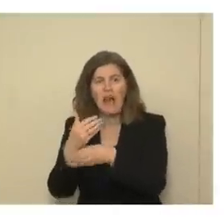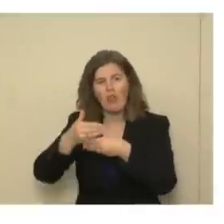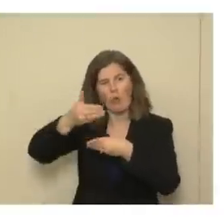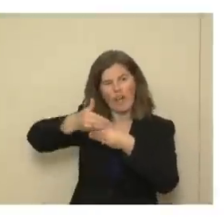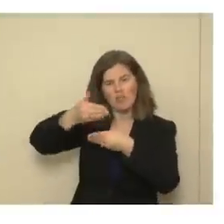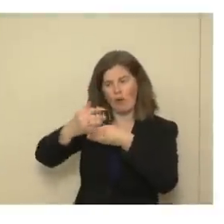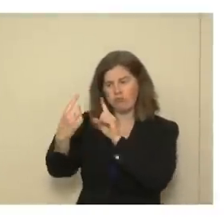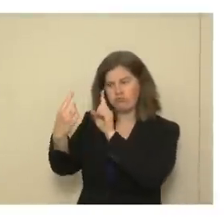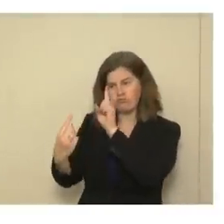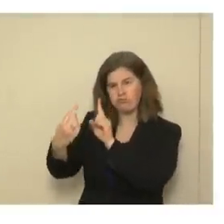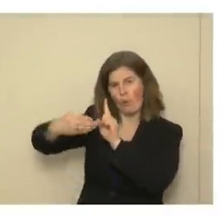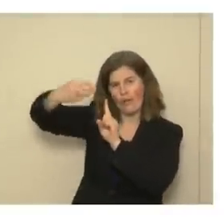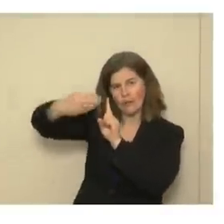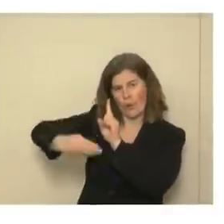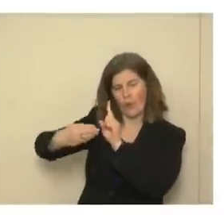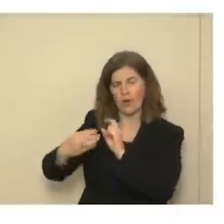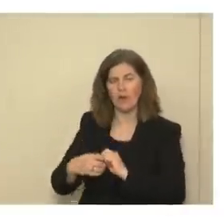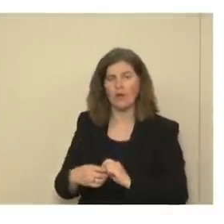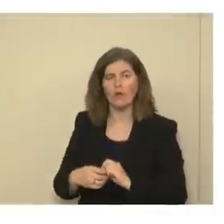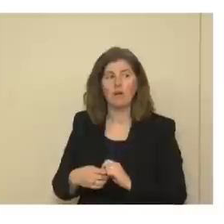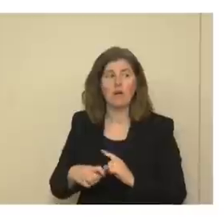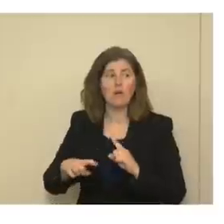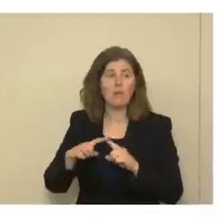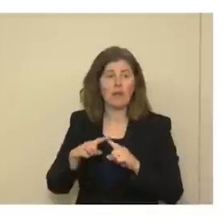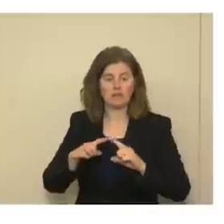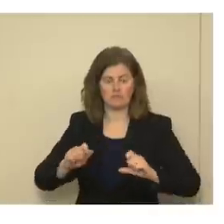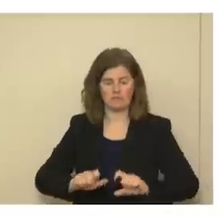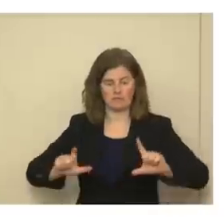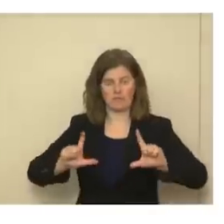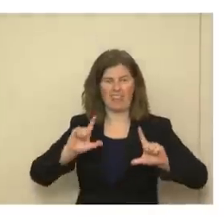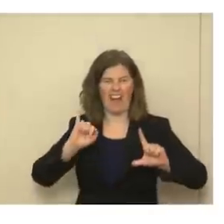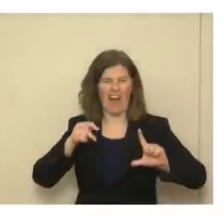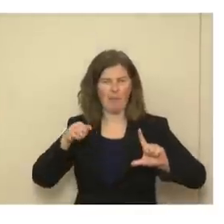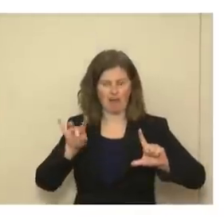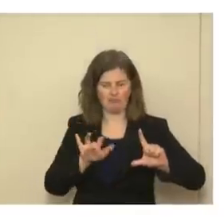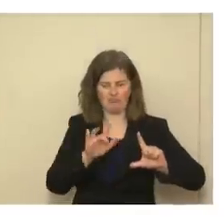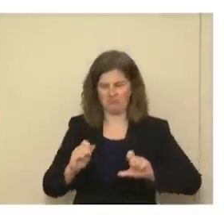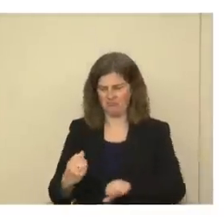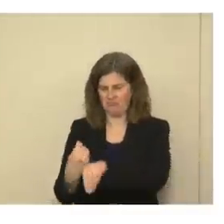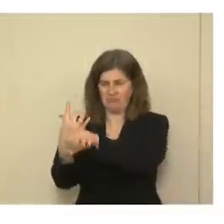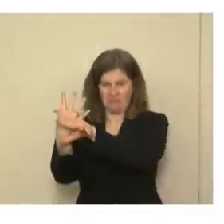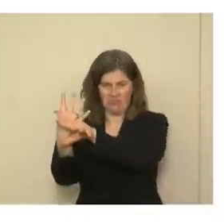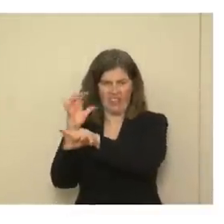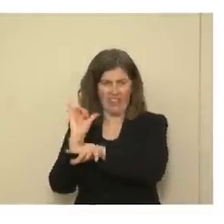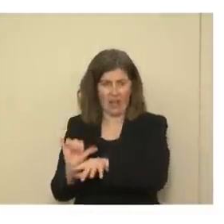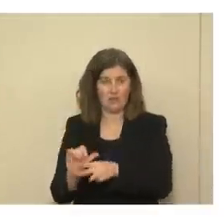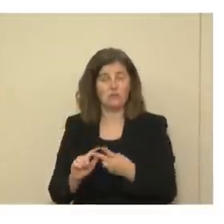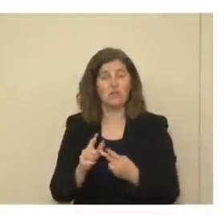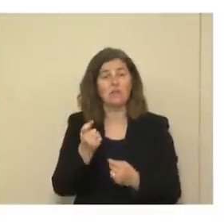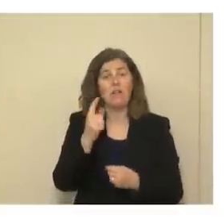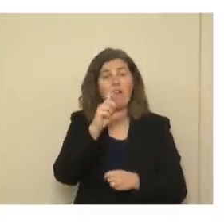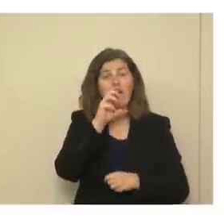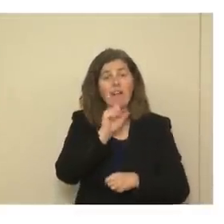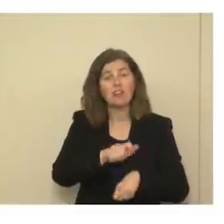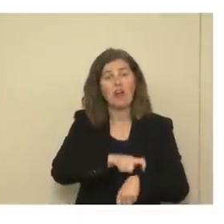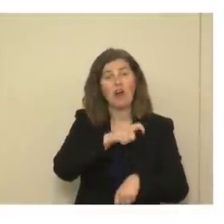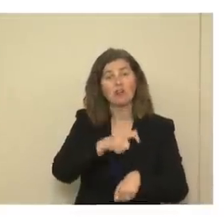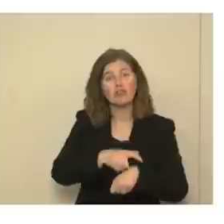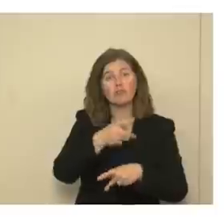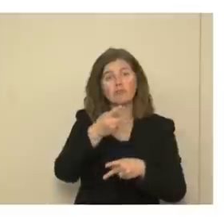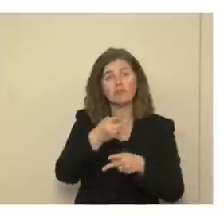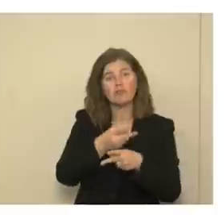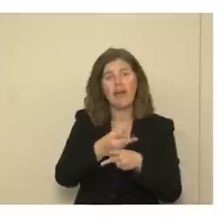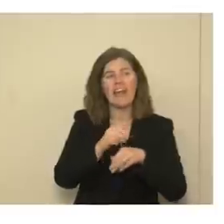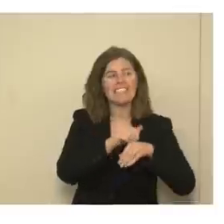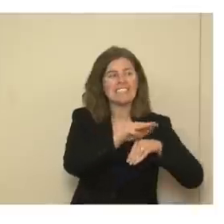visits as well as the tablet visits. The Aging and Long-Term Services Department has sent